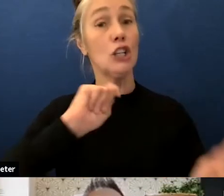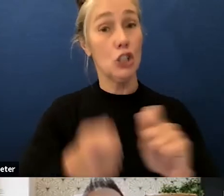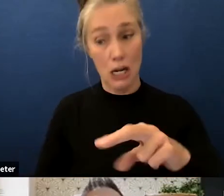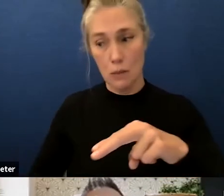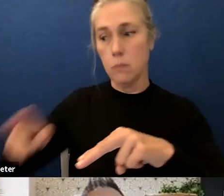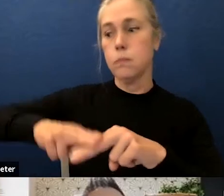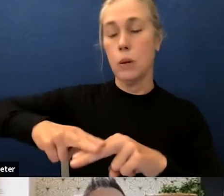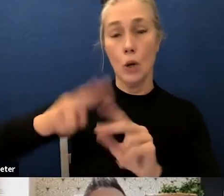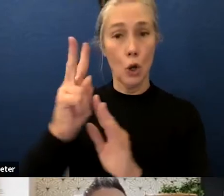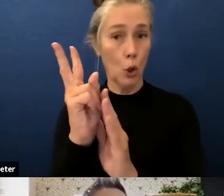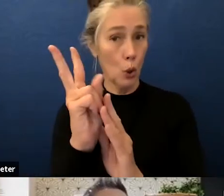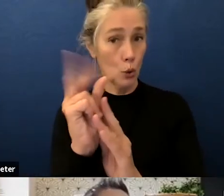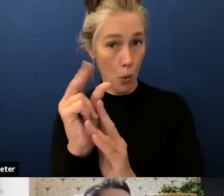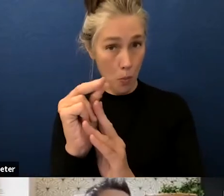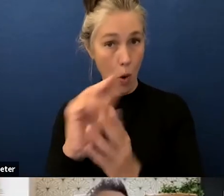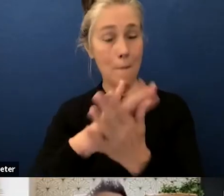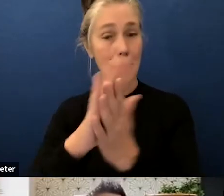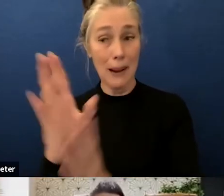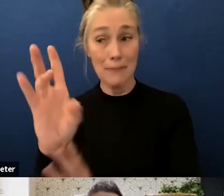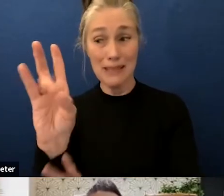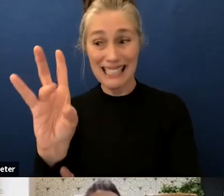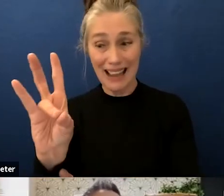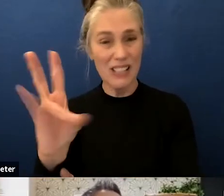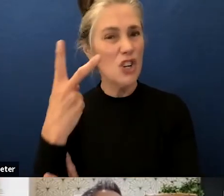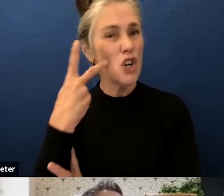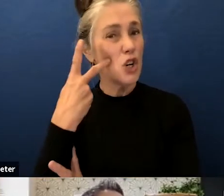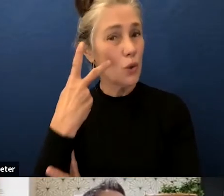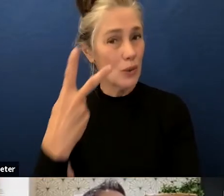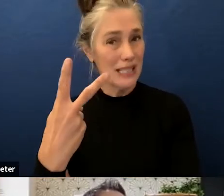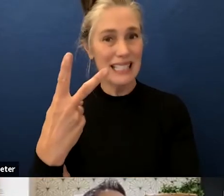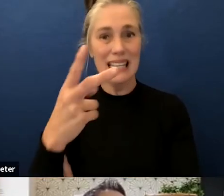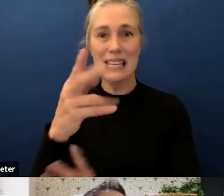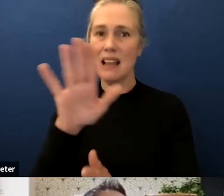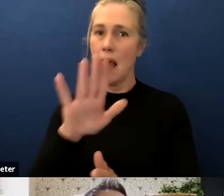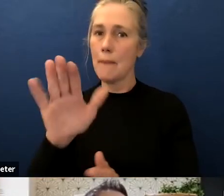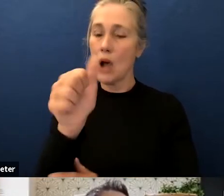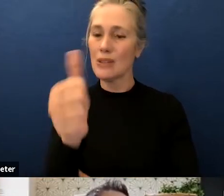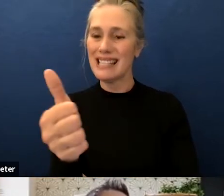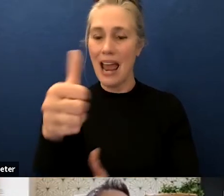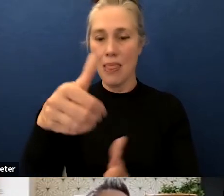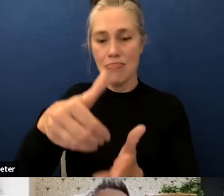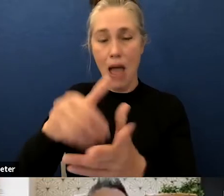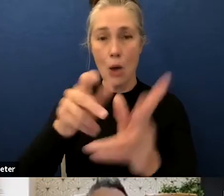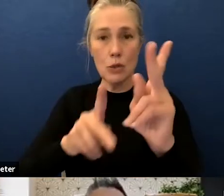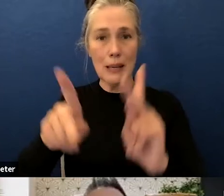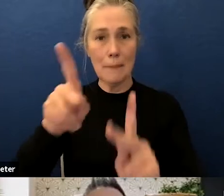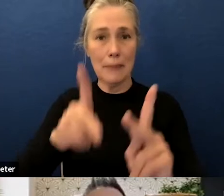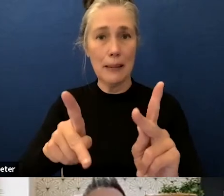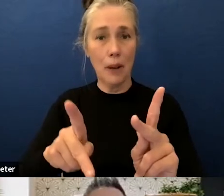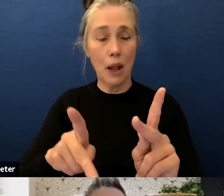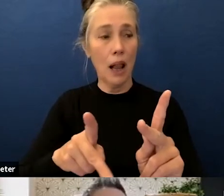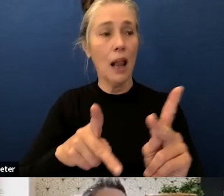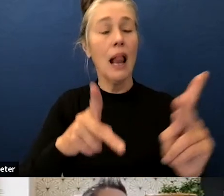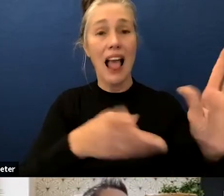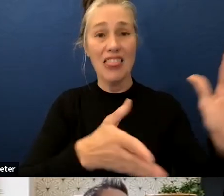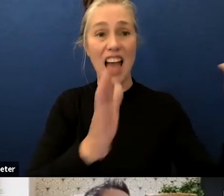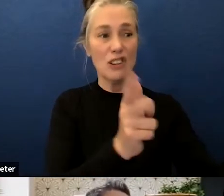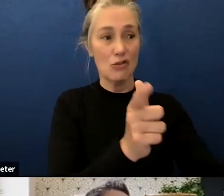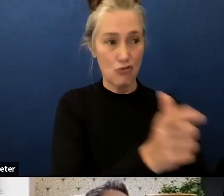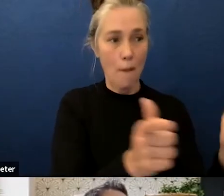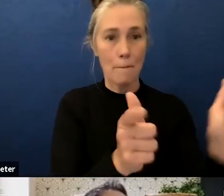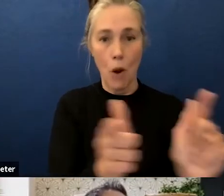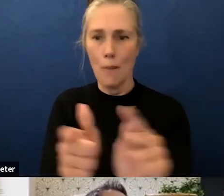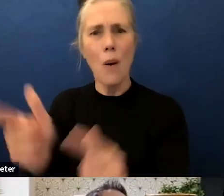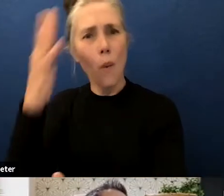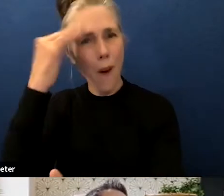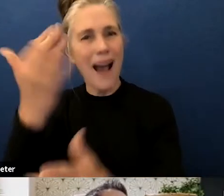size effectively drops about 10 000 people and again that's just dividing the total population out by seven instead of five